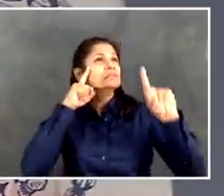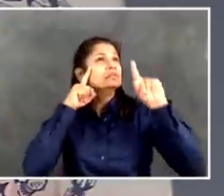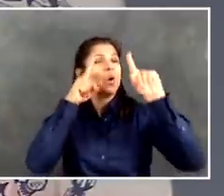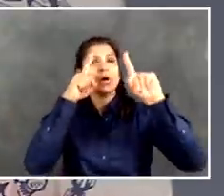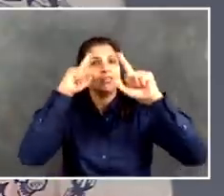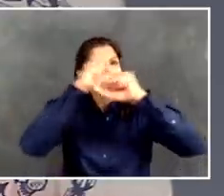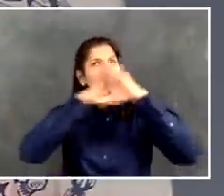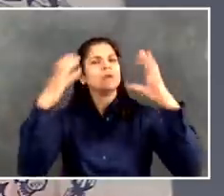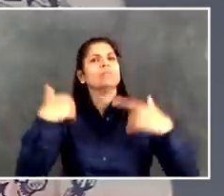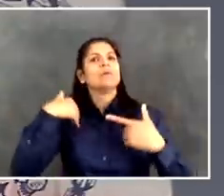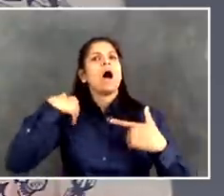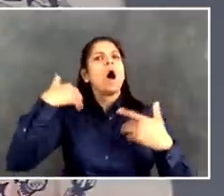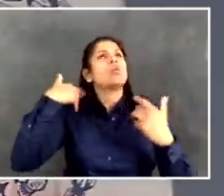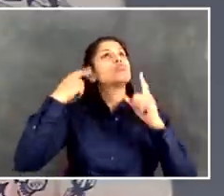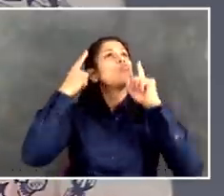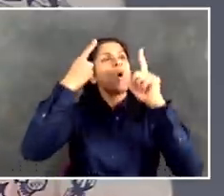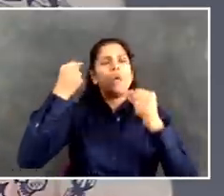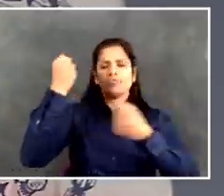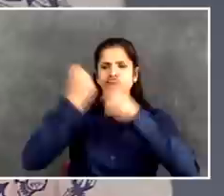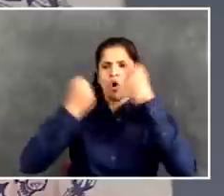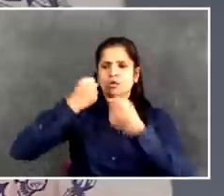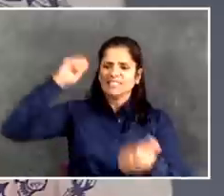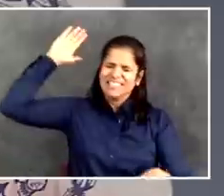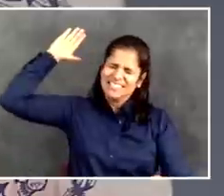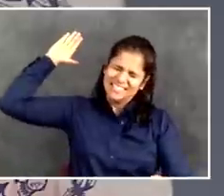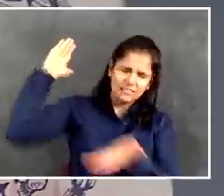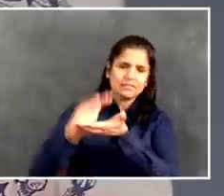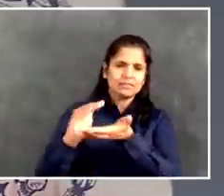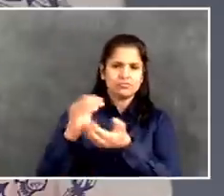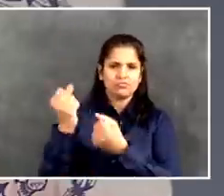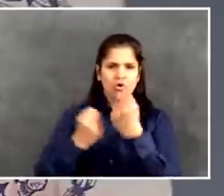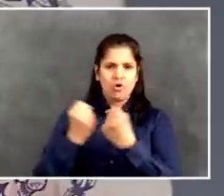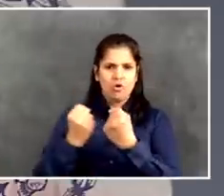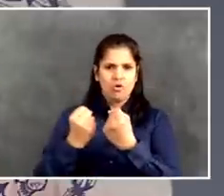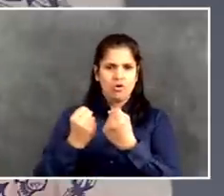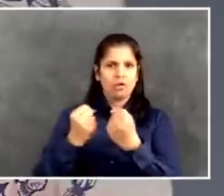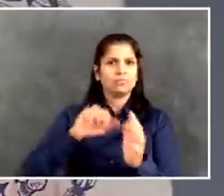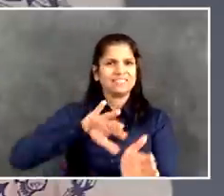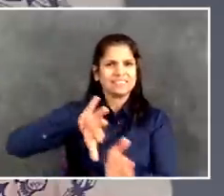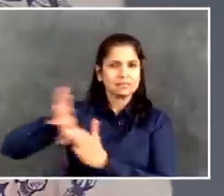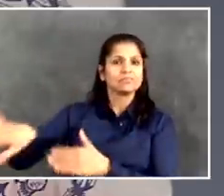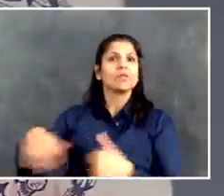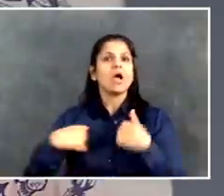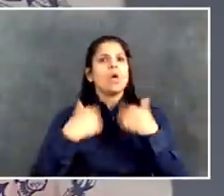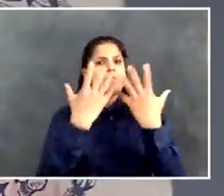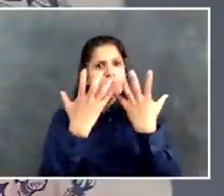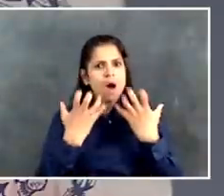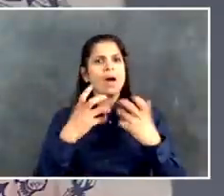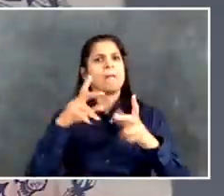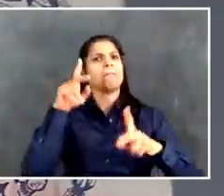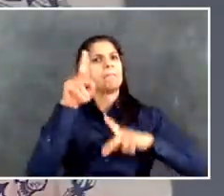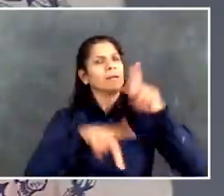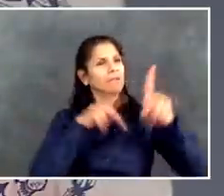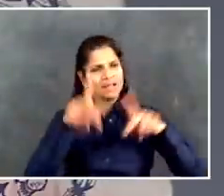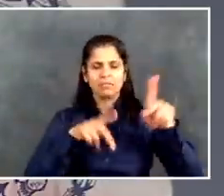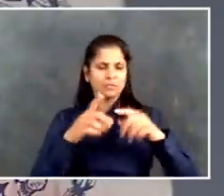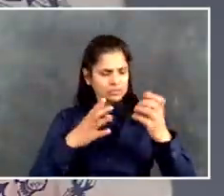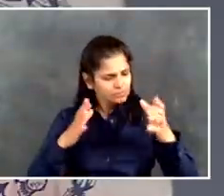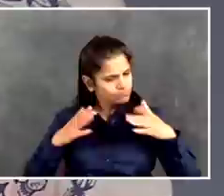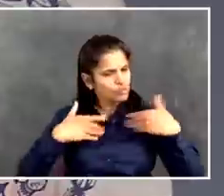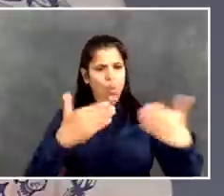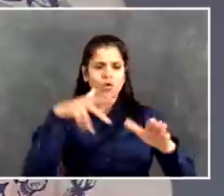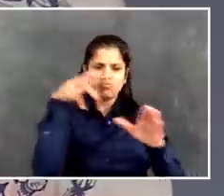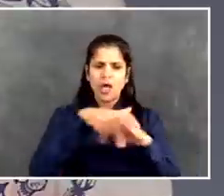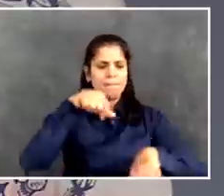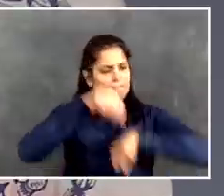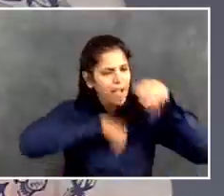deepening the ability of people to use alternatives like bicycles, getting people out of their cars more and more. Because,